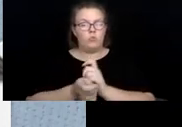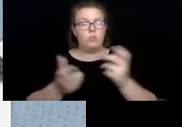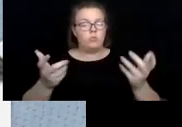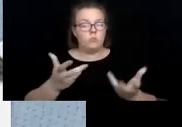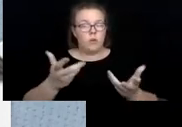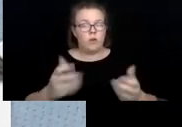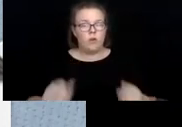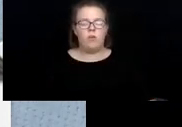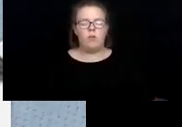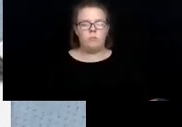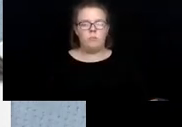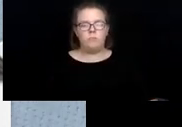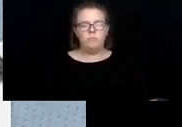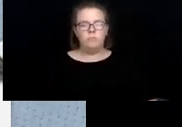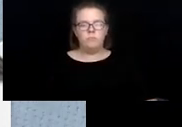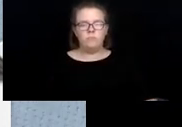is that